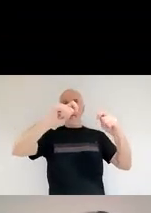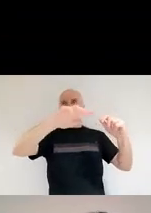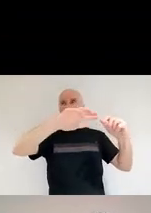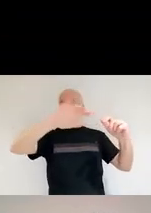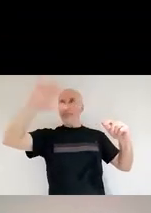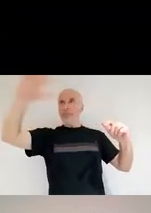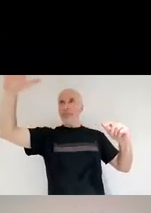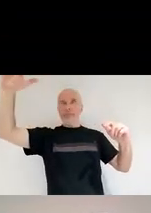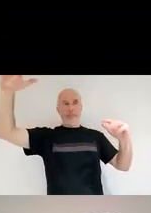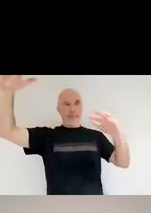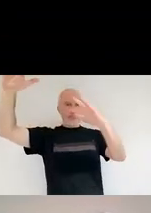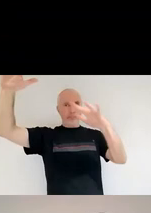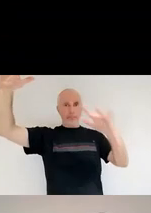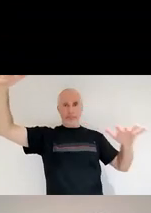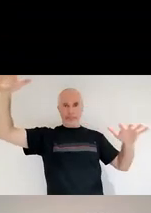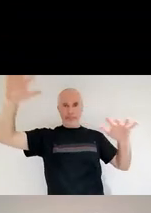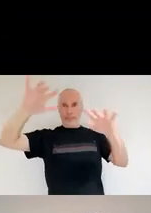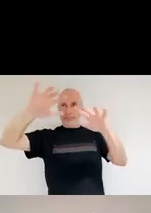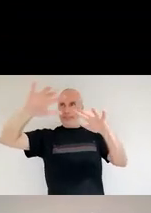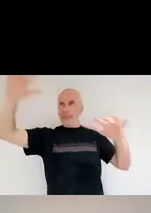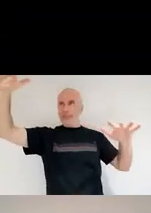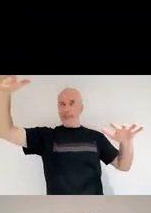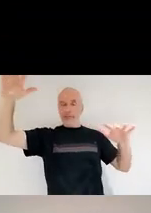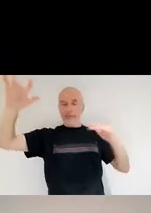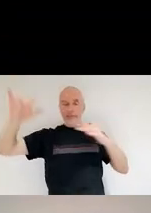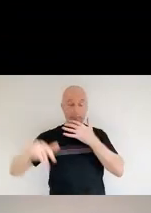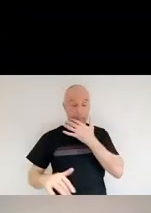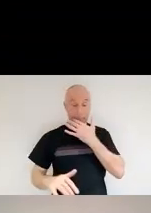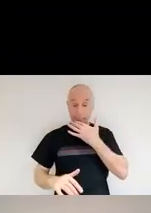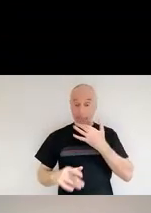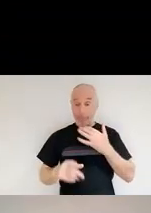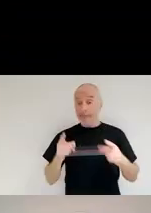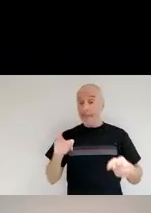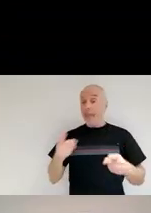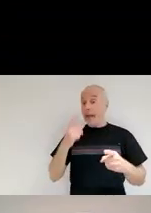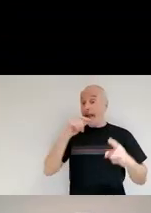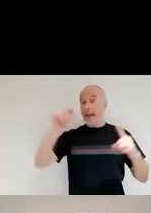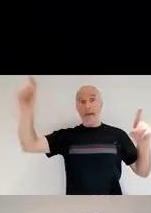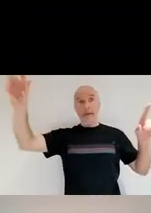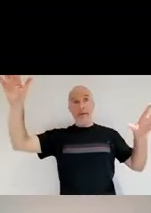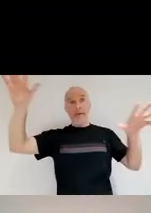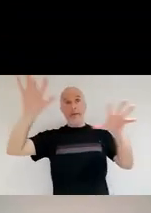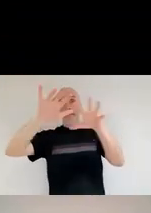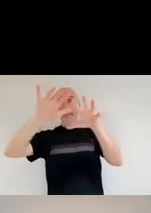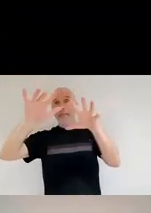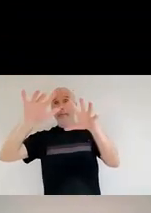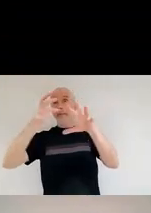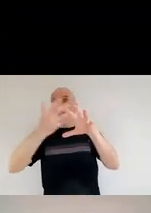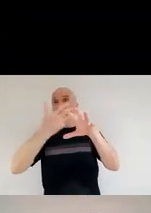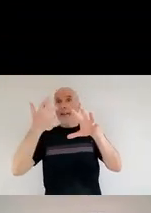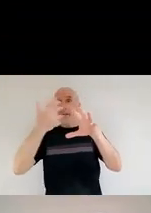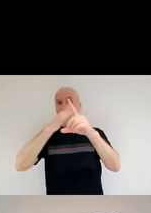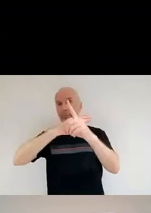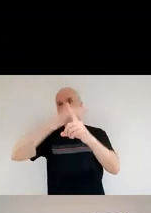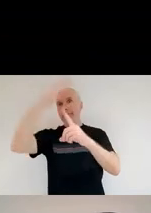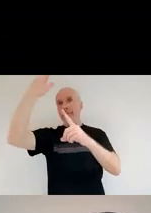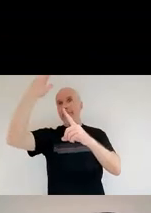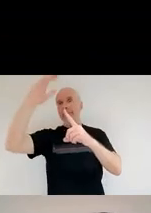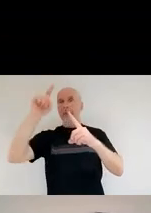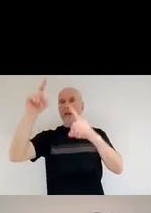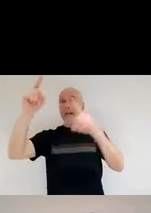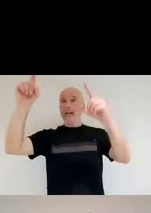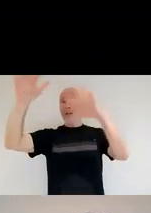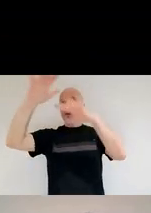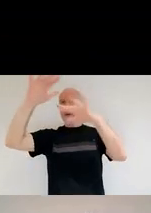when this backward shock wave travels, it can destroy, can heat up this dust again and destroy most of this dust